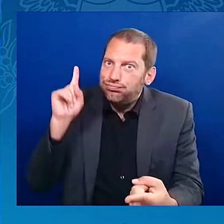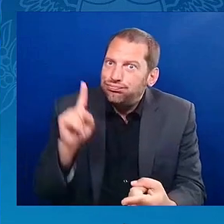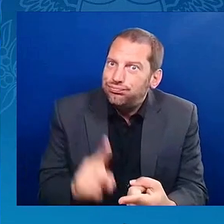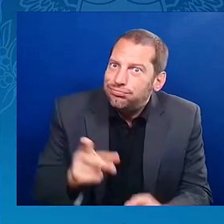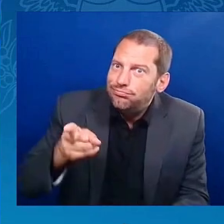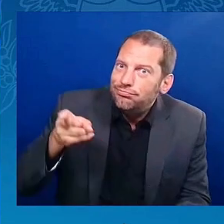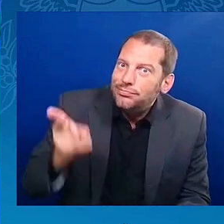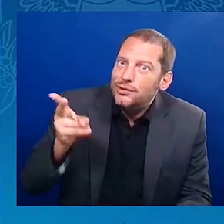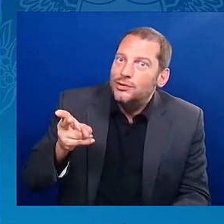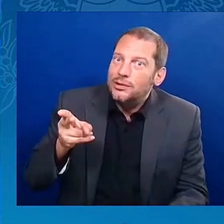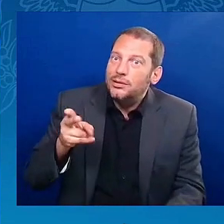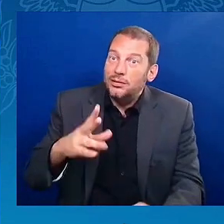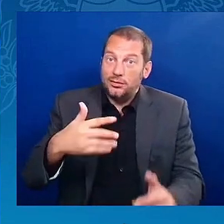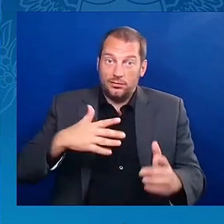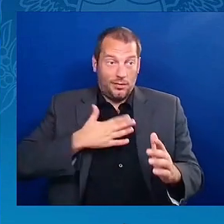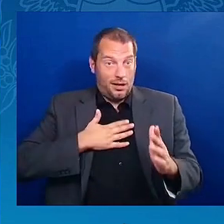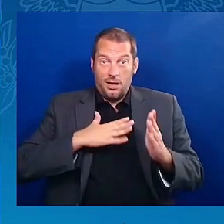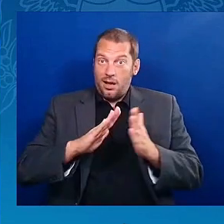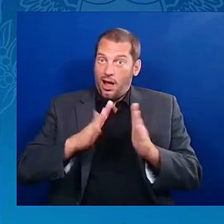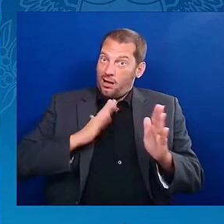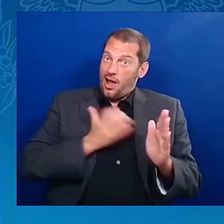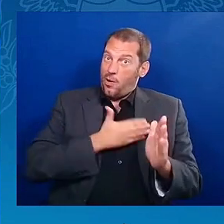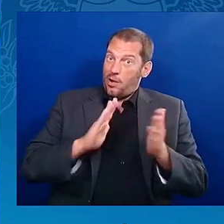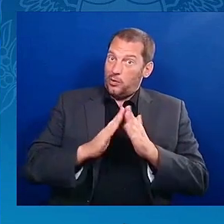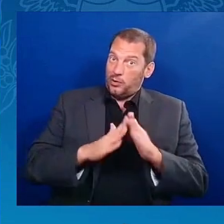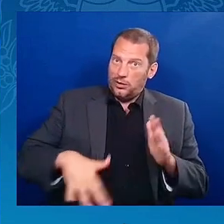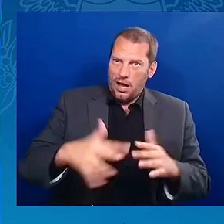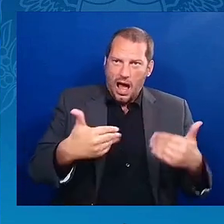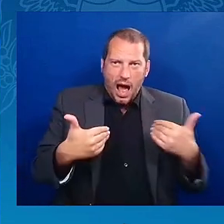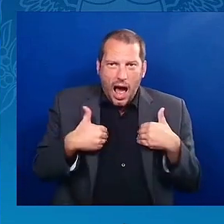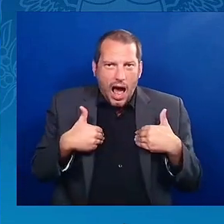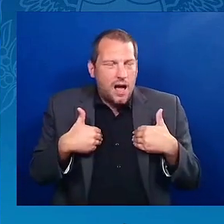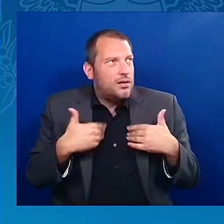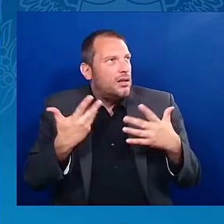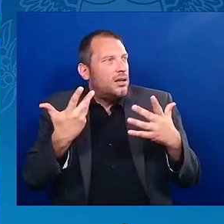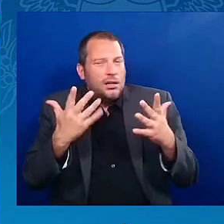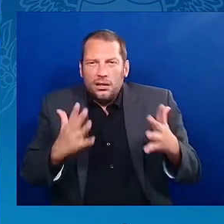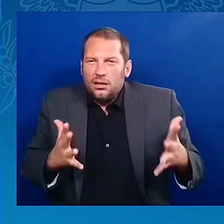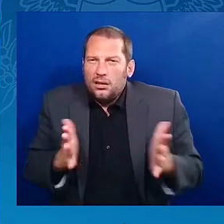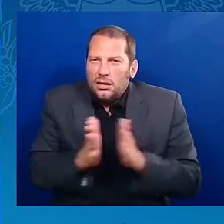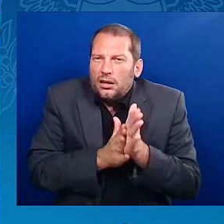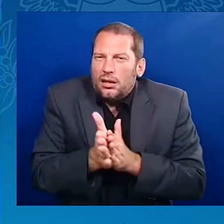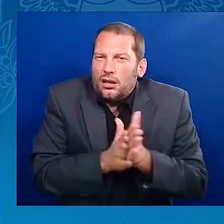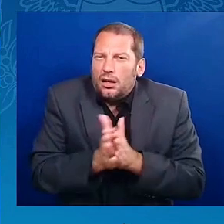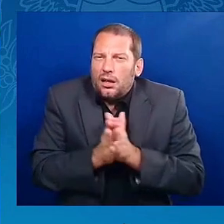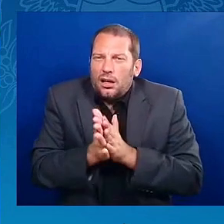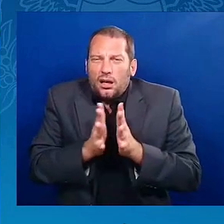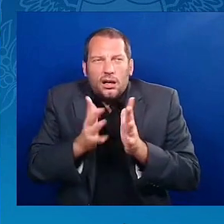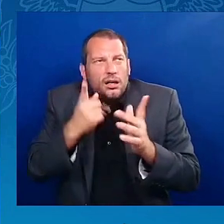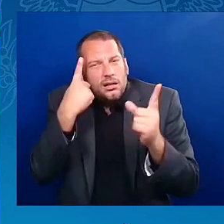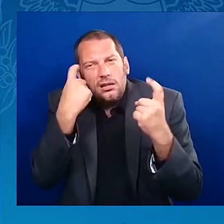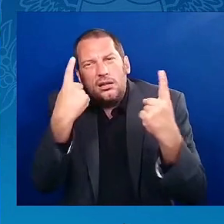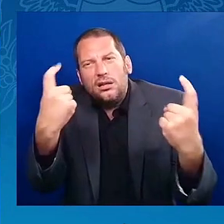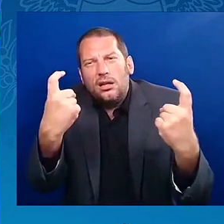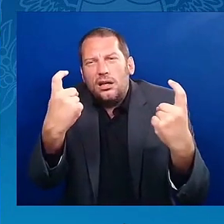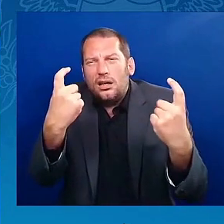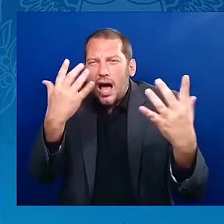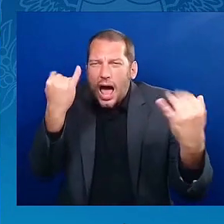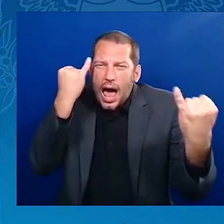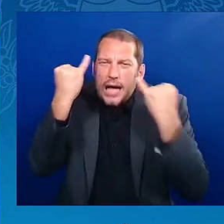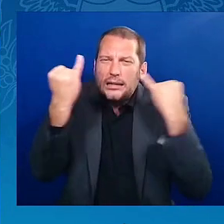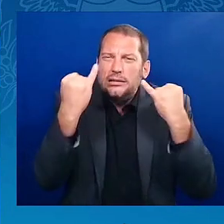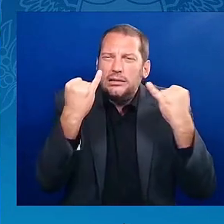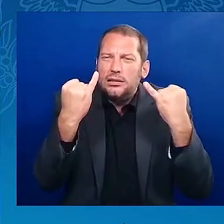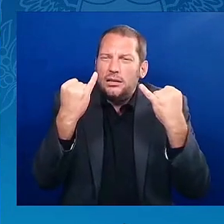incredible ideas, and the division between that and actually being able to put it to use is often